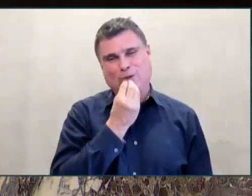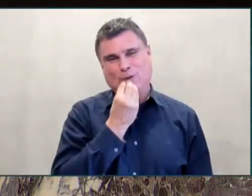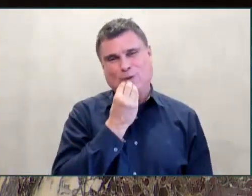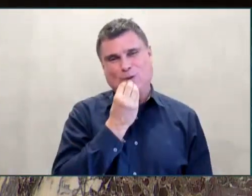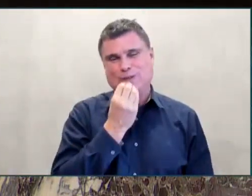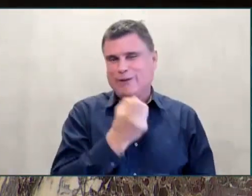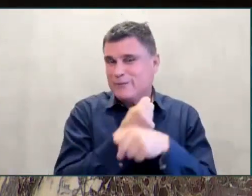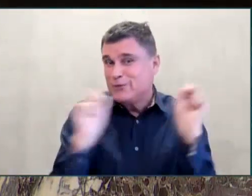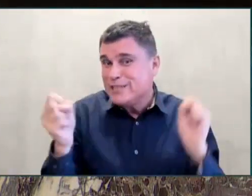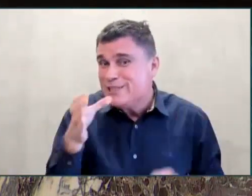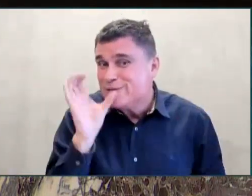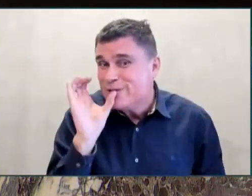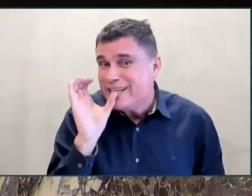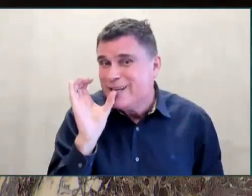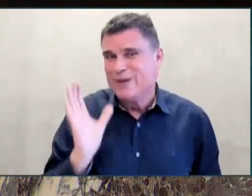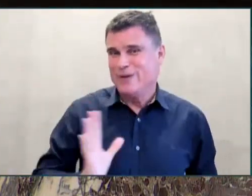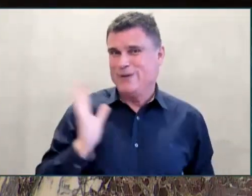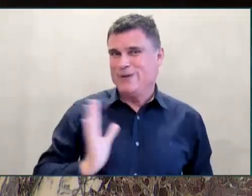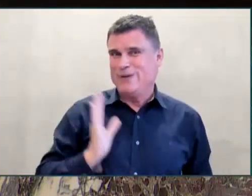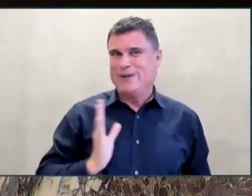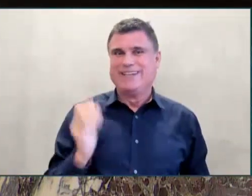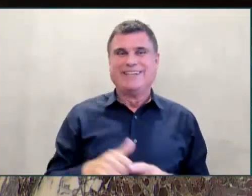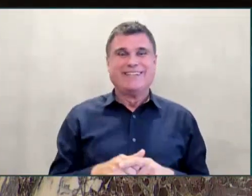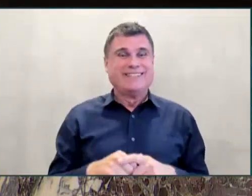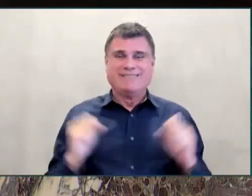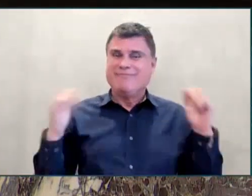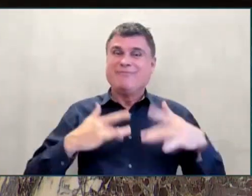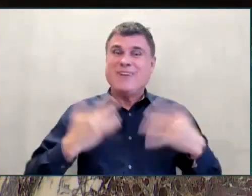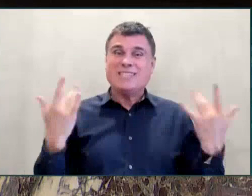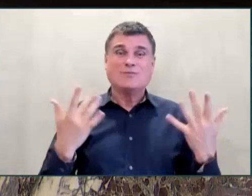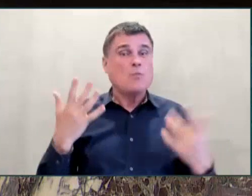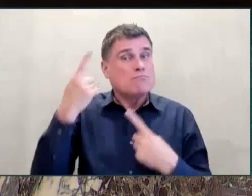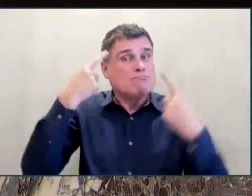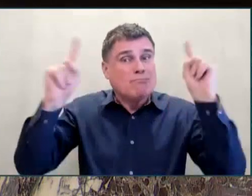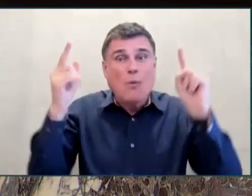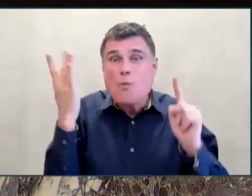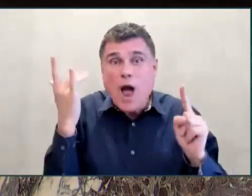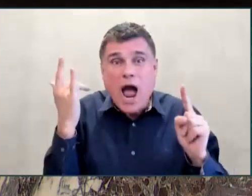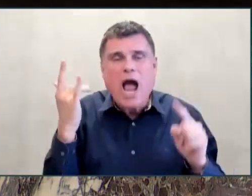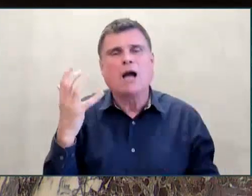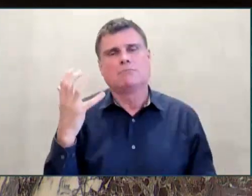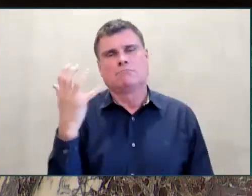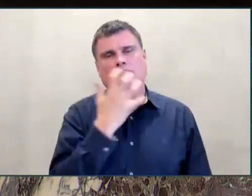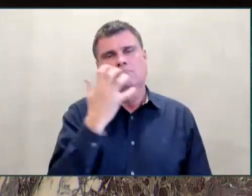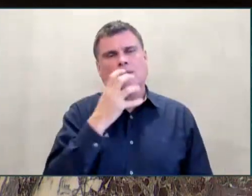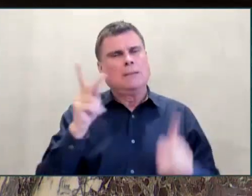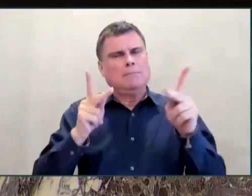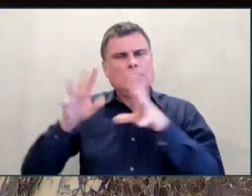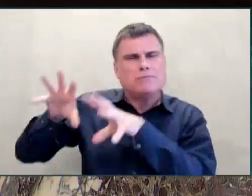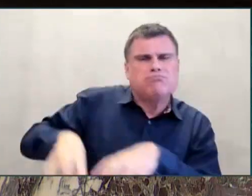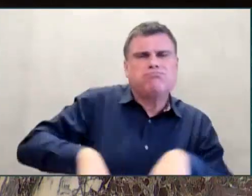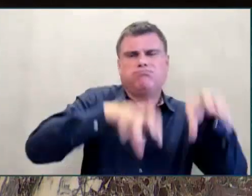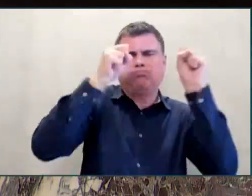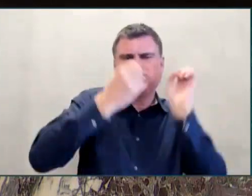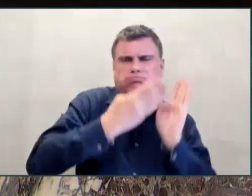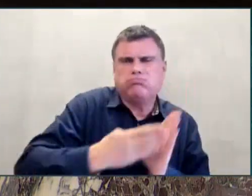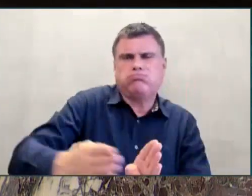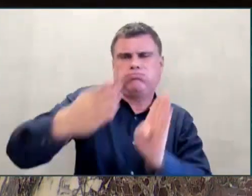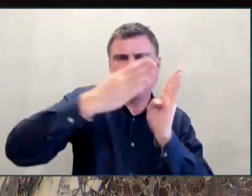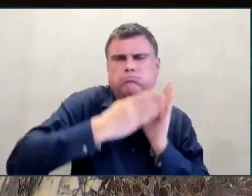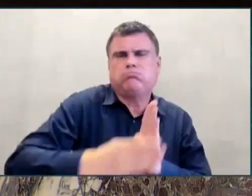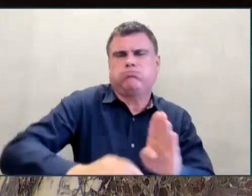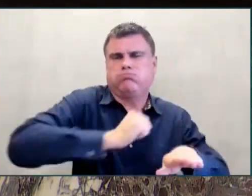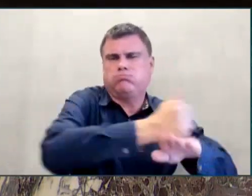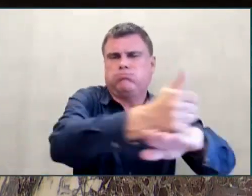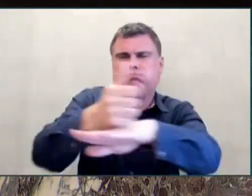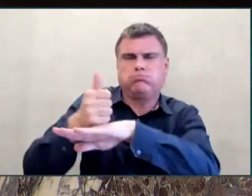only succeed through the dedication and hard work of its organizers. In this case, all volunteers and all from the